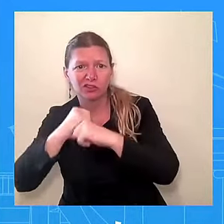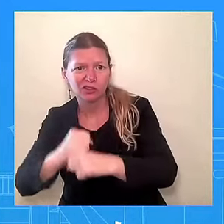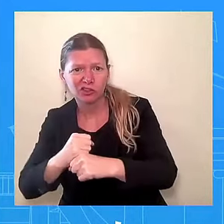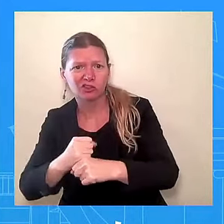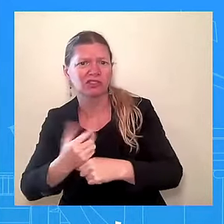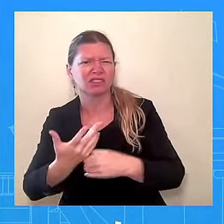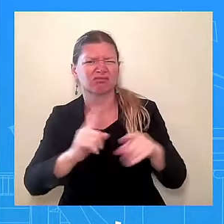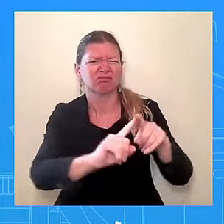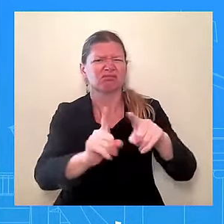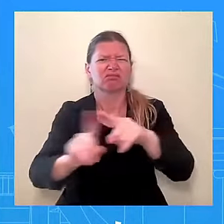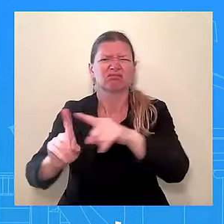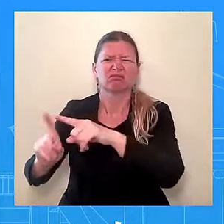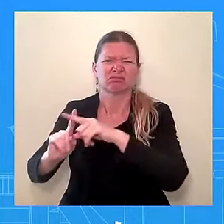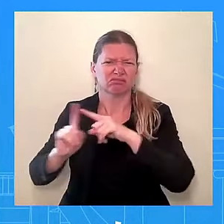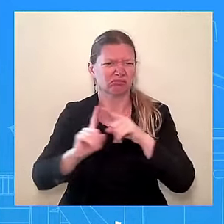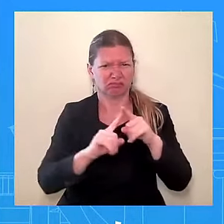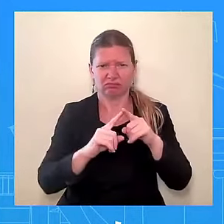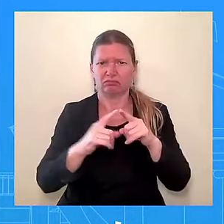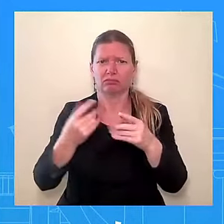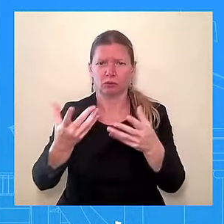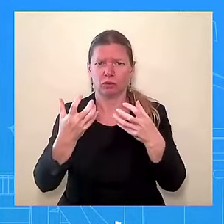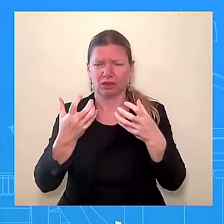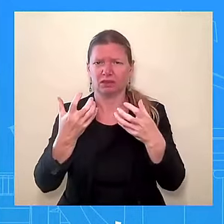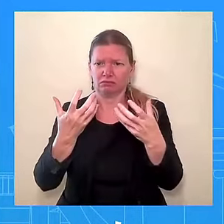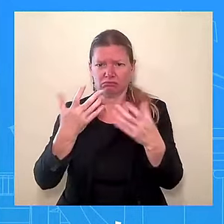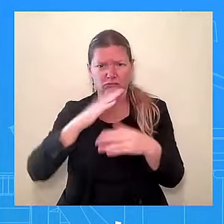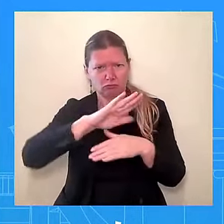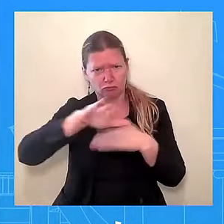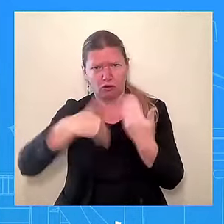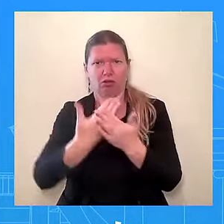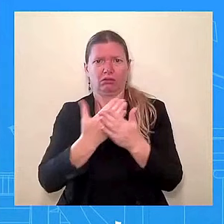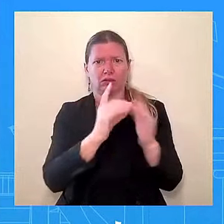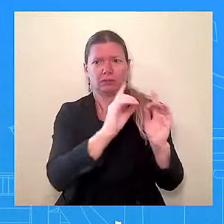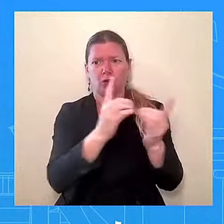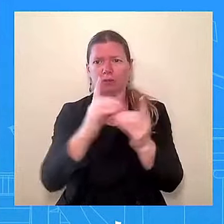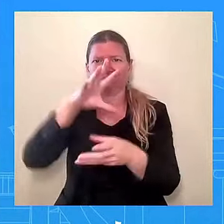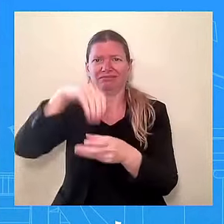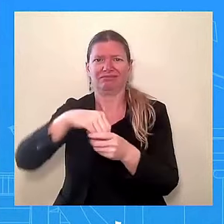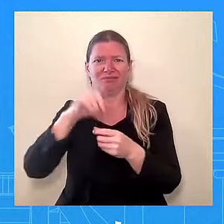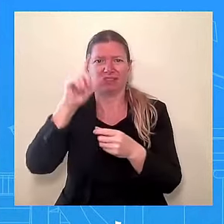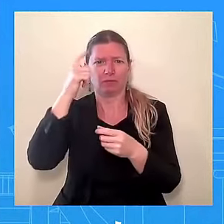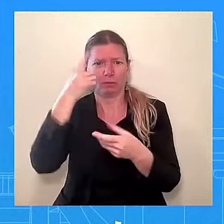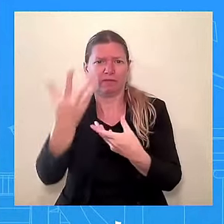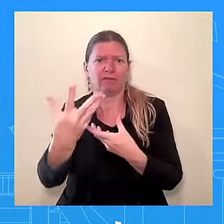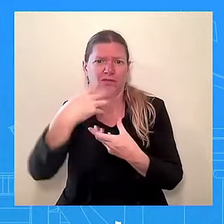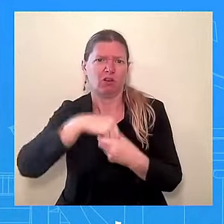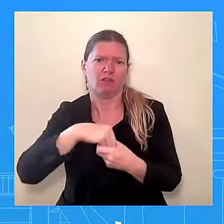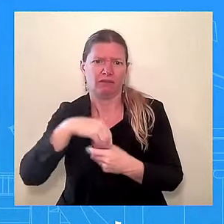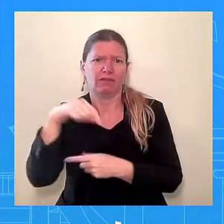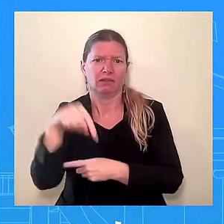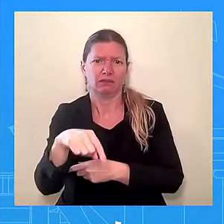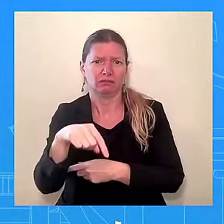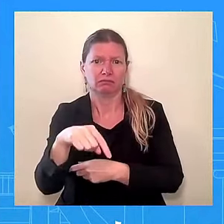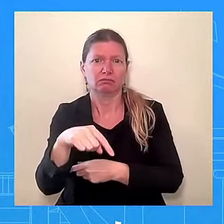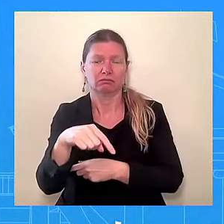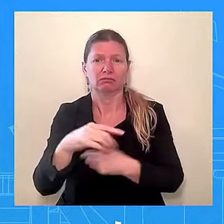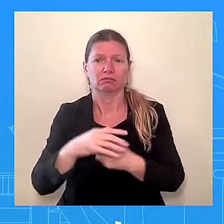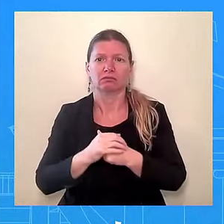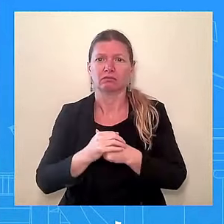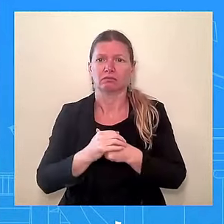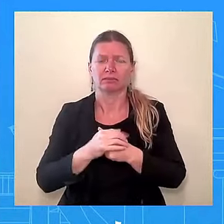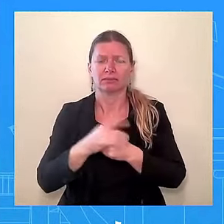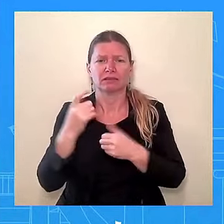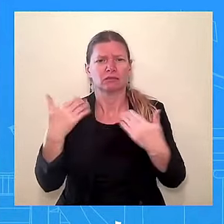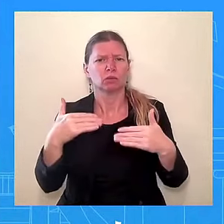condemn, continue to condemn any type of hatred against any community. That is something that we believe that there's no place